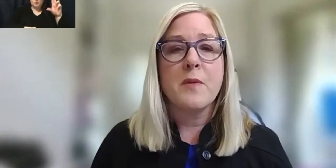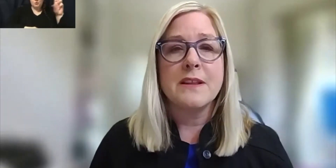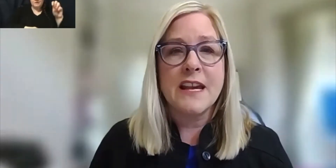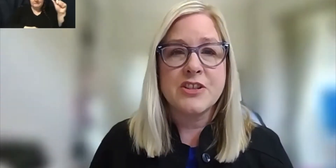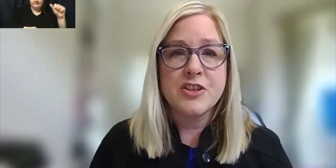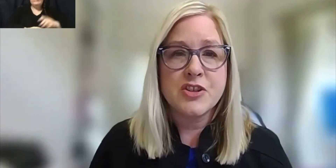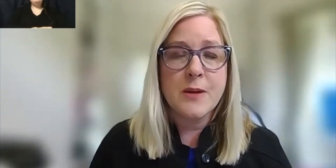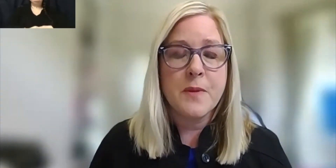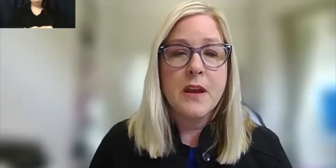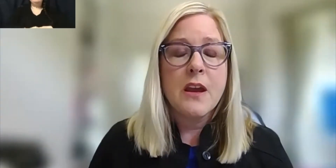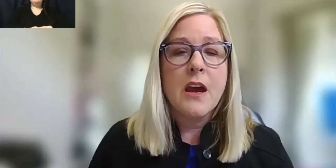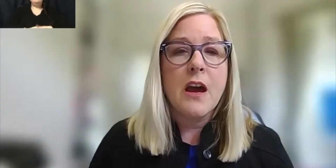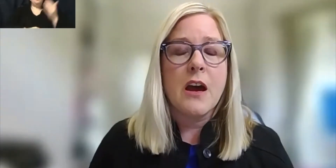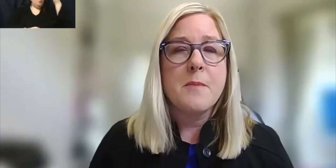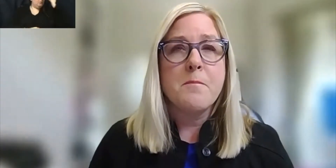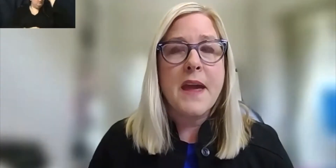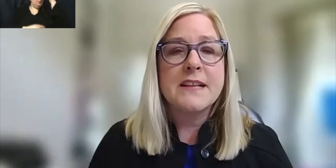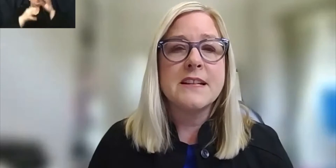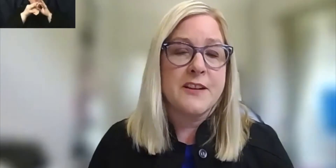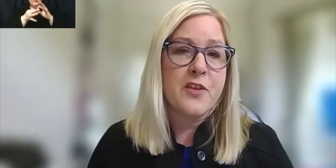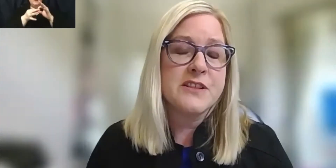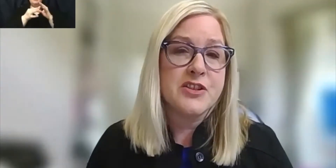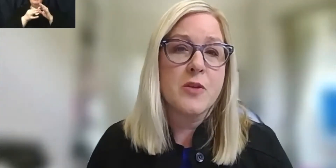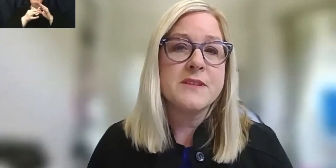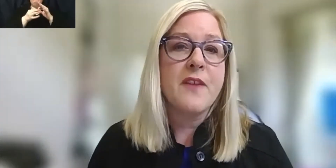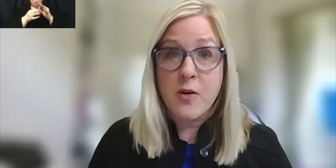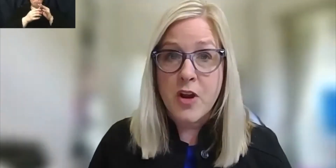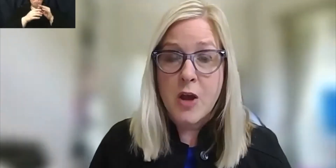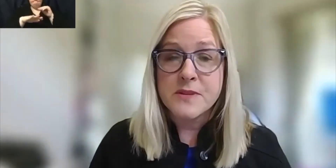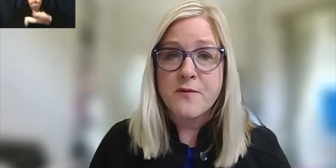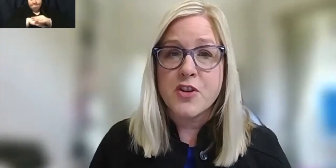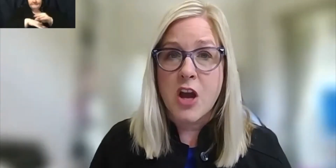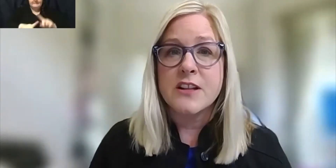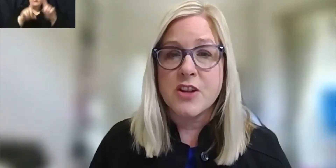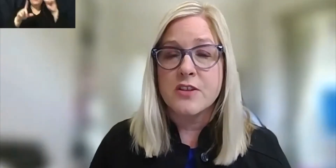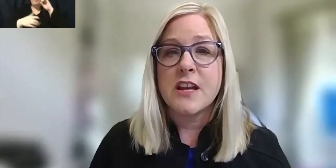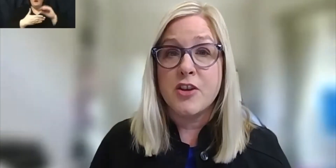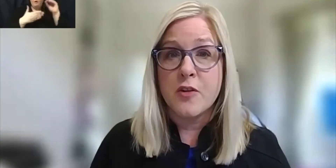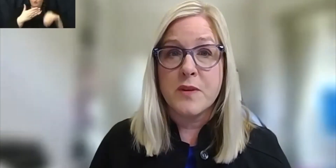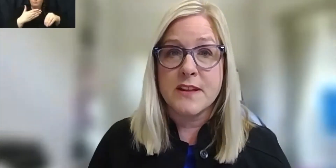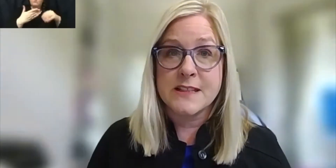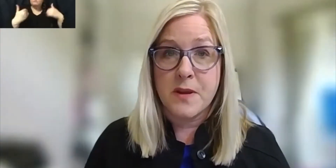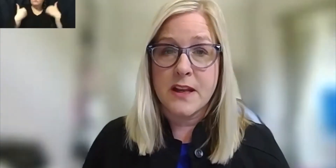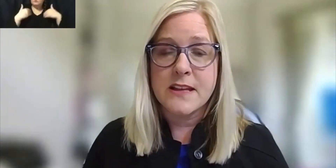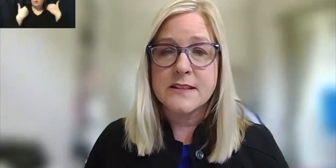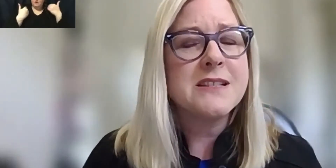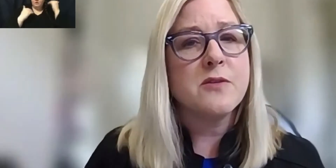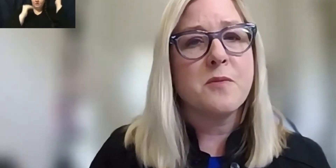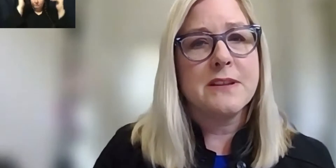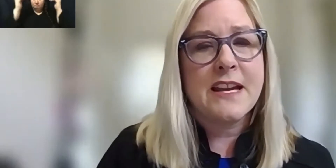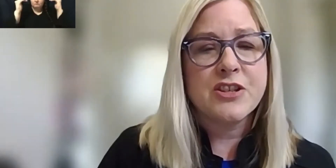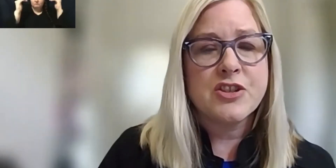know that relationship makes a difference in terms of outcomes for young adults and youth with disabilities.